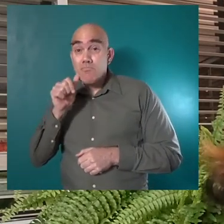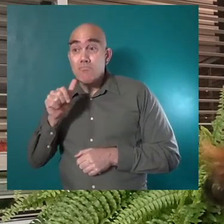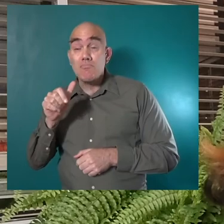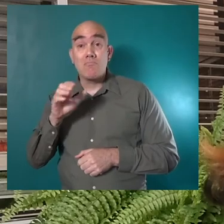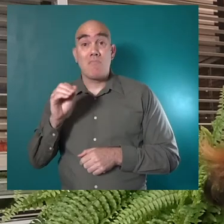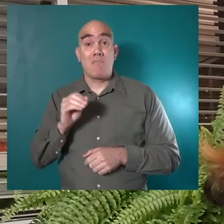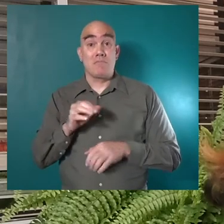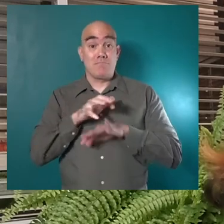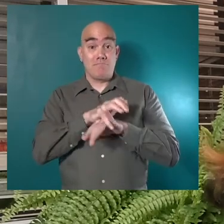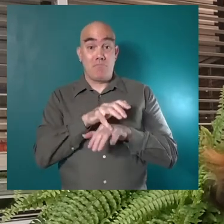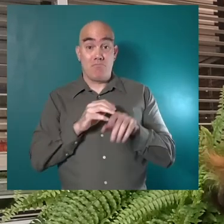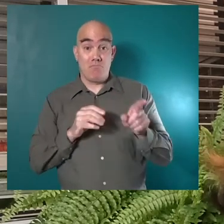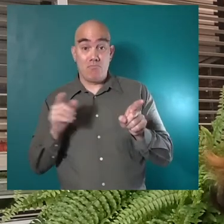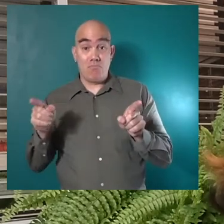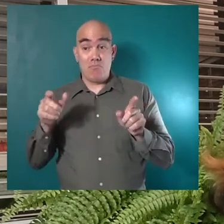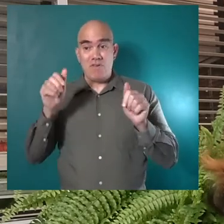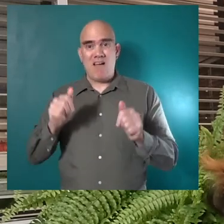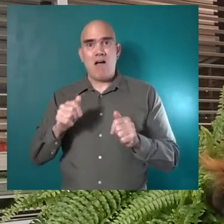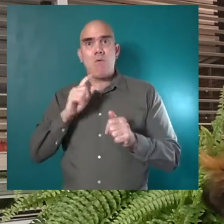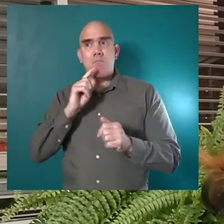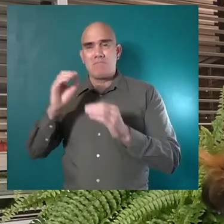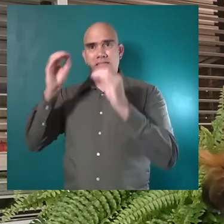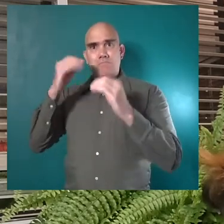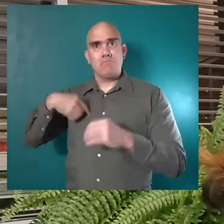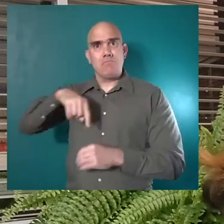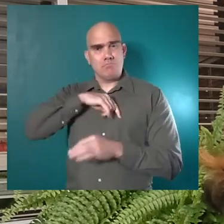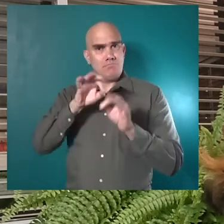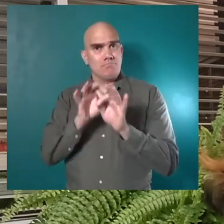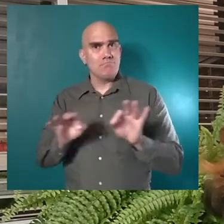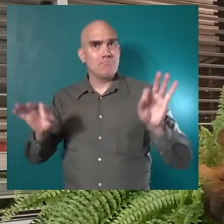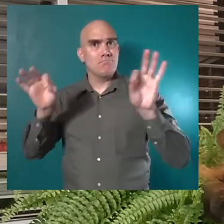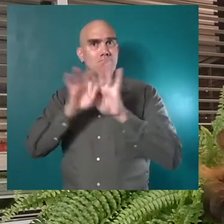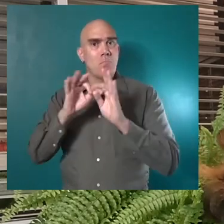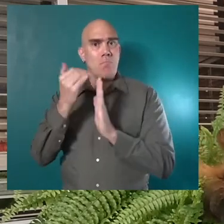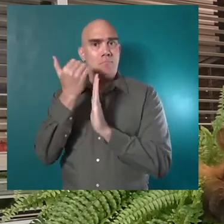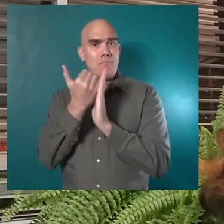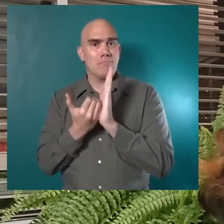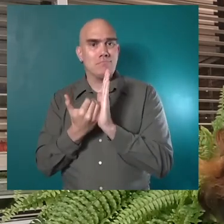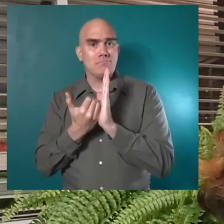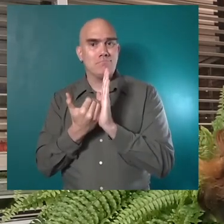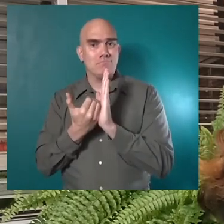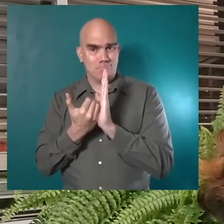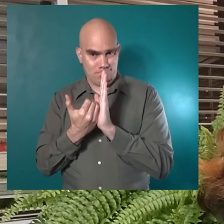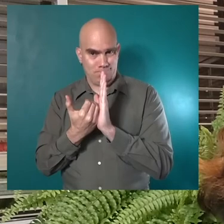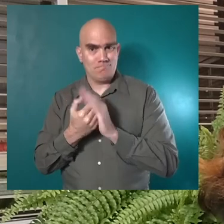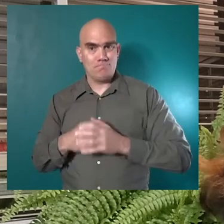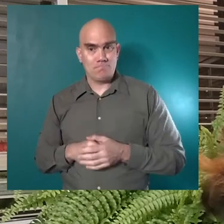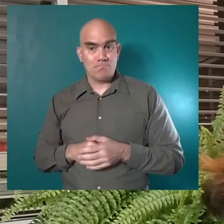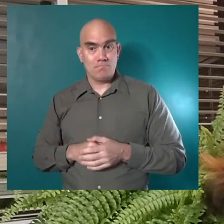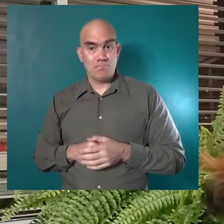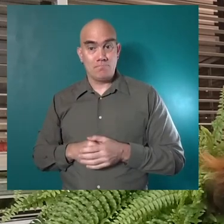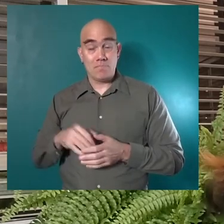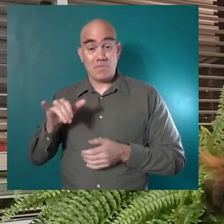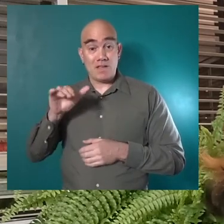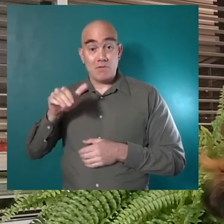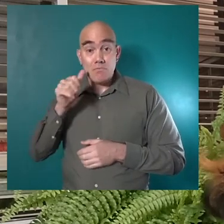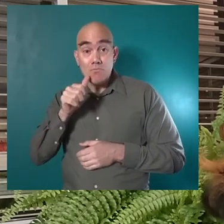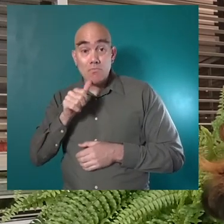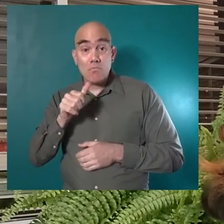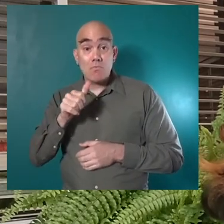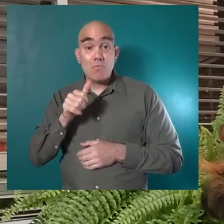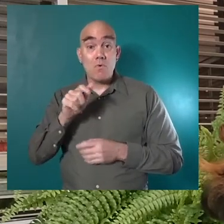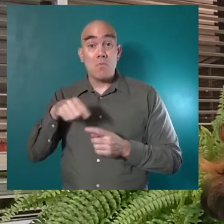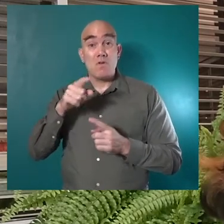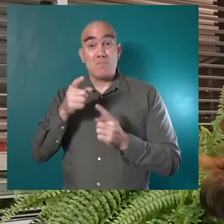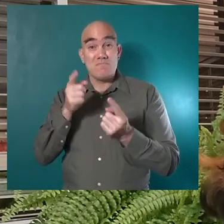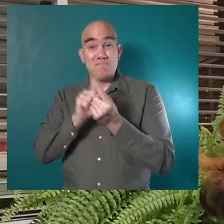Both the little girl and the spider can teach us an important lesson. Like the little